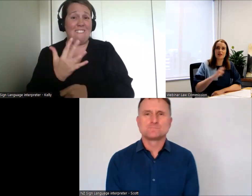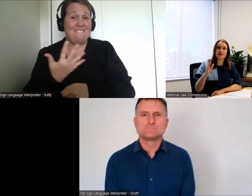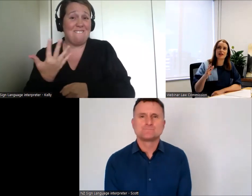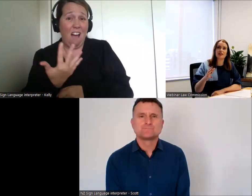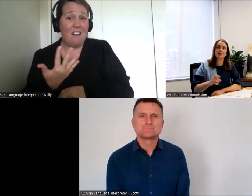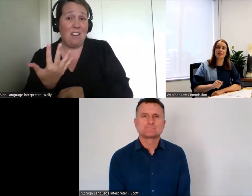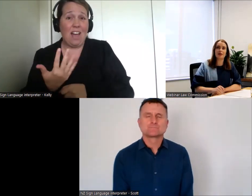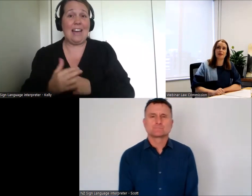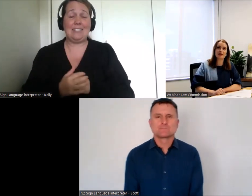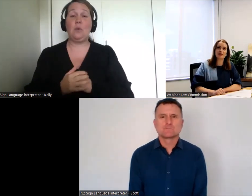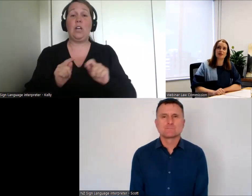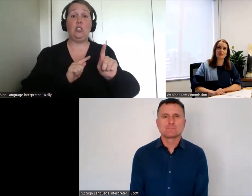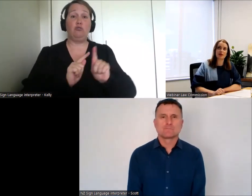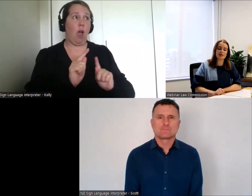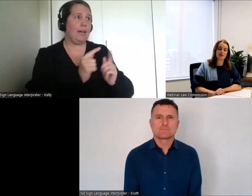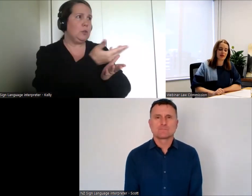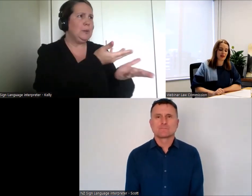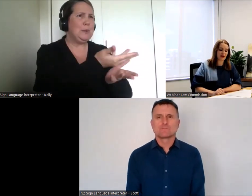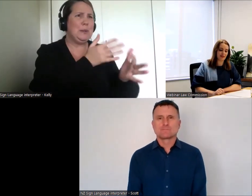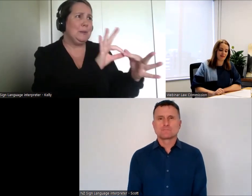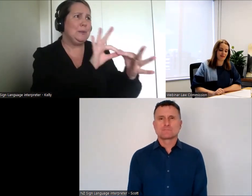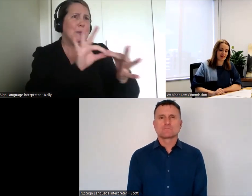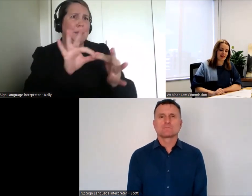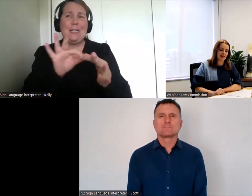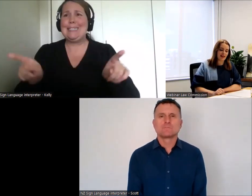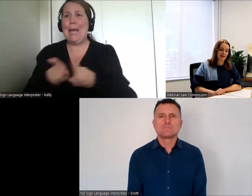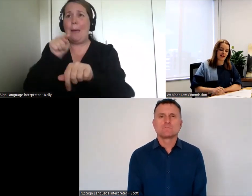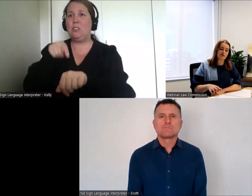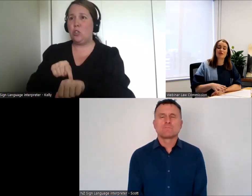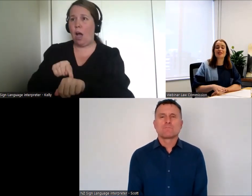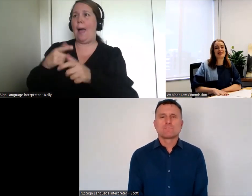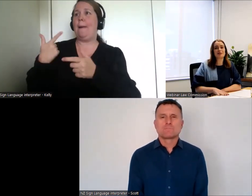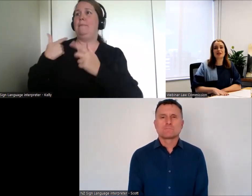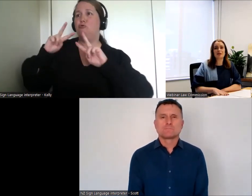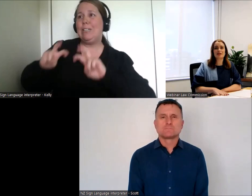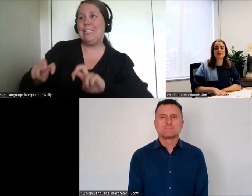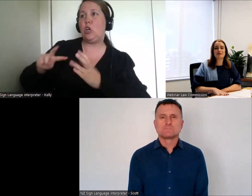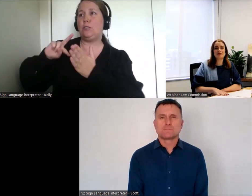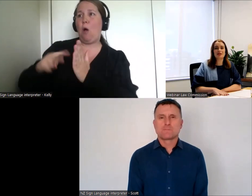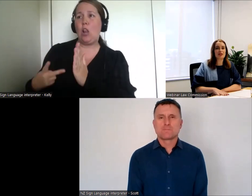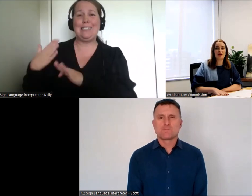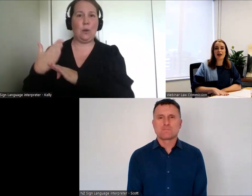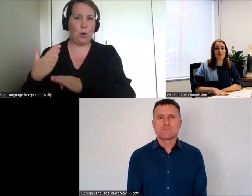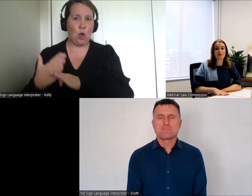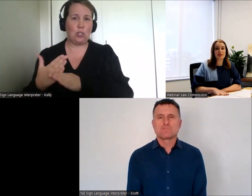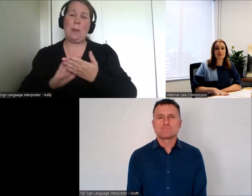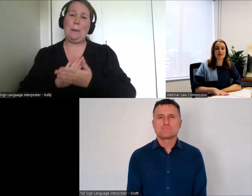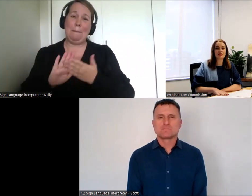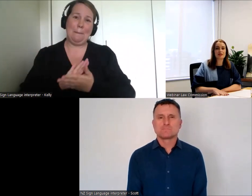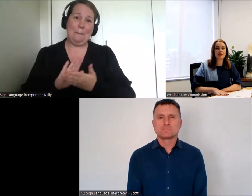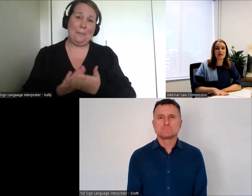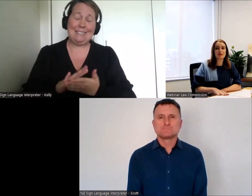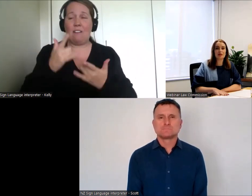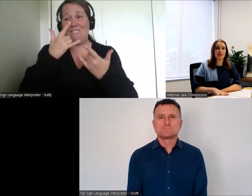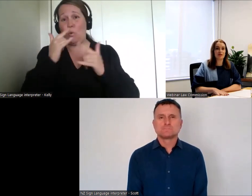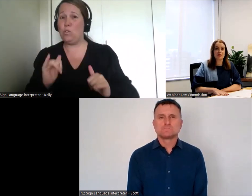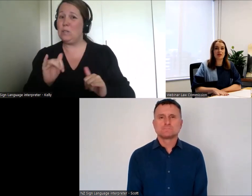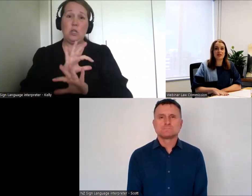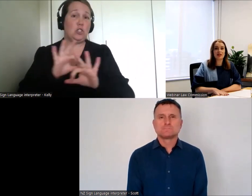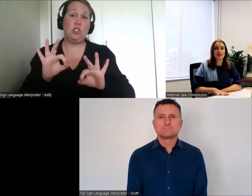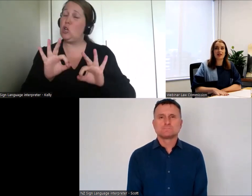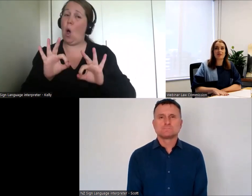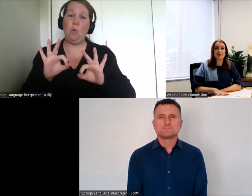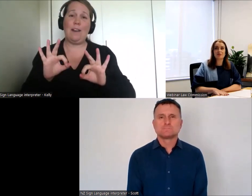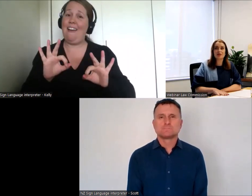engagement alongside our research and policy work. And unfortunately, this means that we simply don't have the resources to meet with